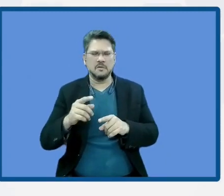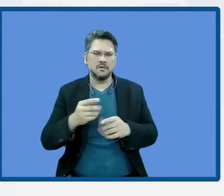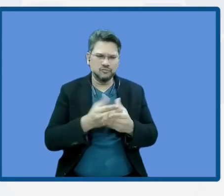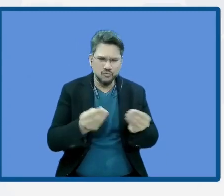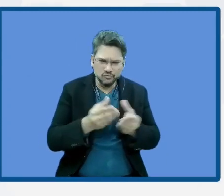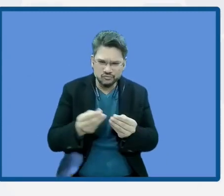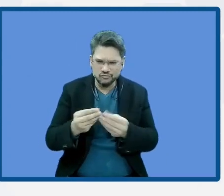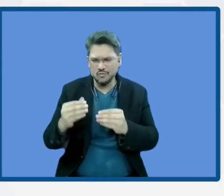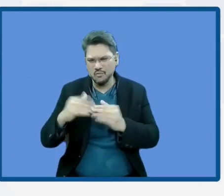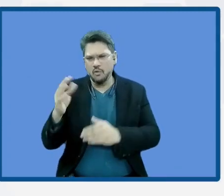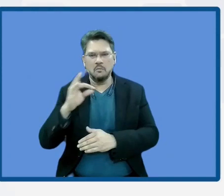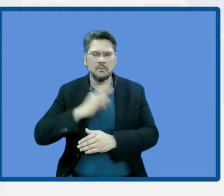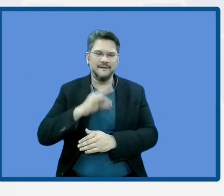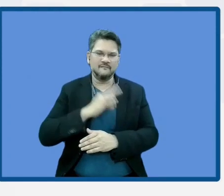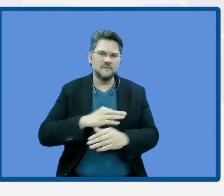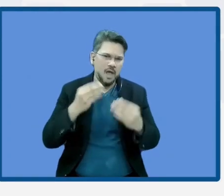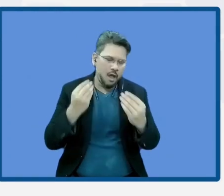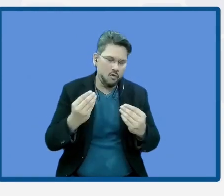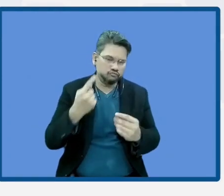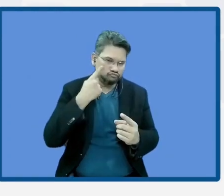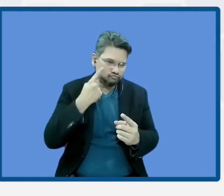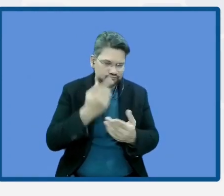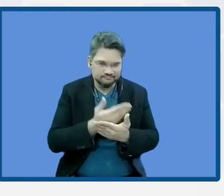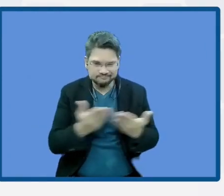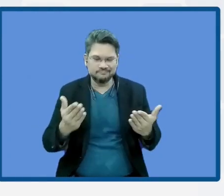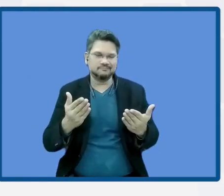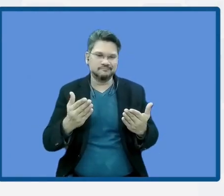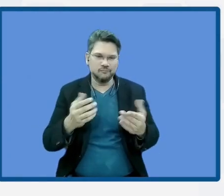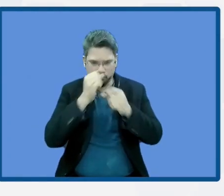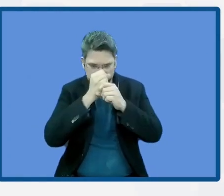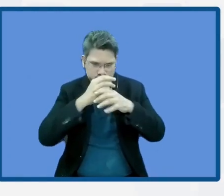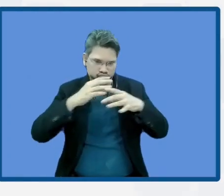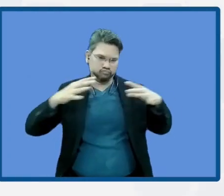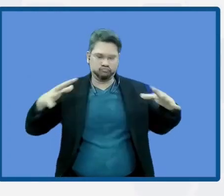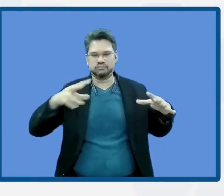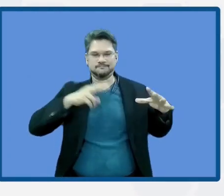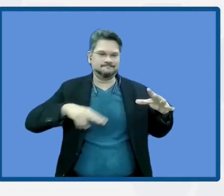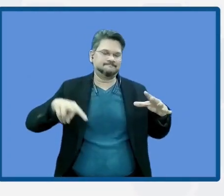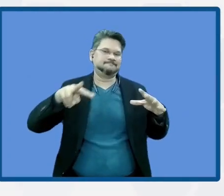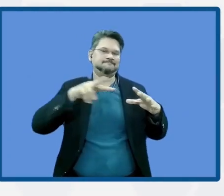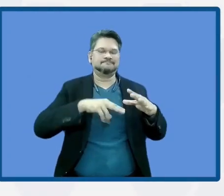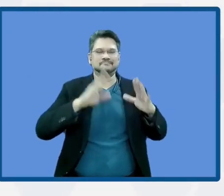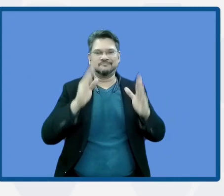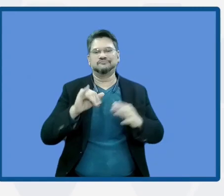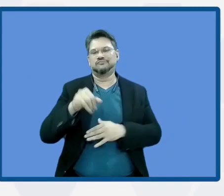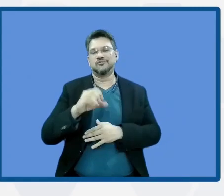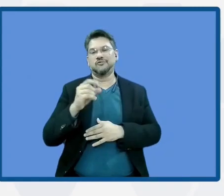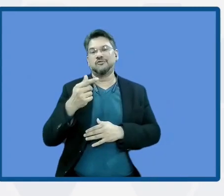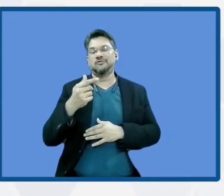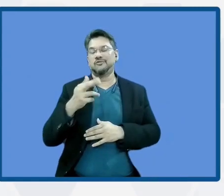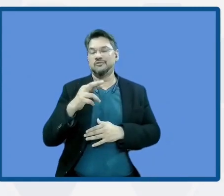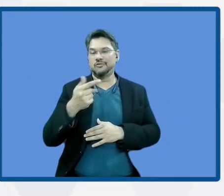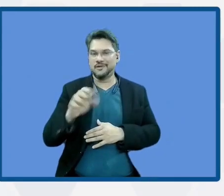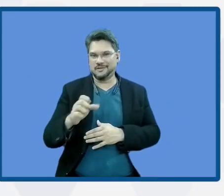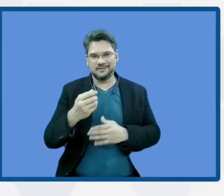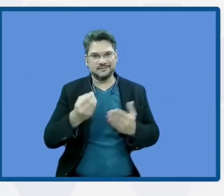on nature when we have this landscape perspective, as Jorge has mentioned. especially for the